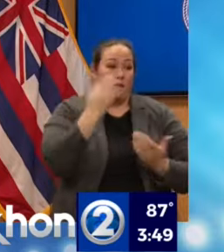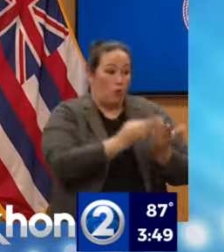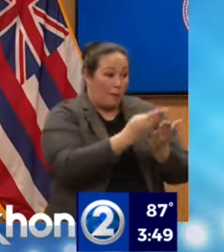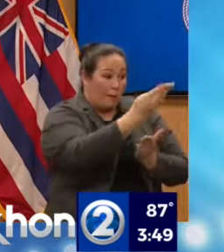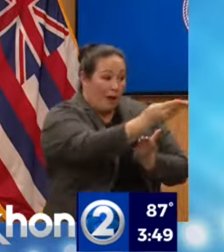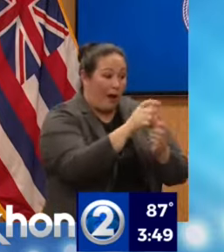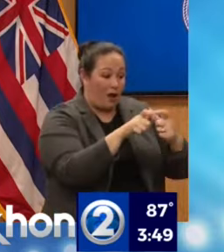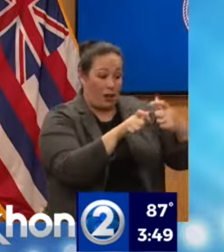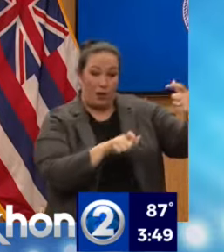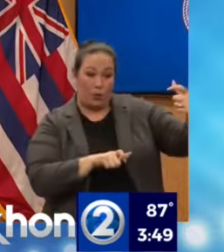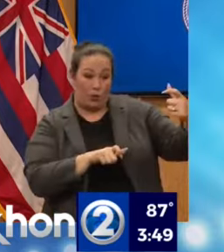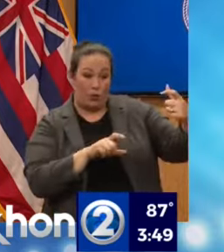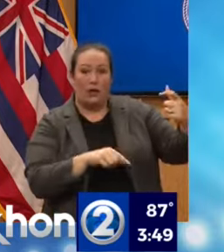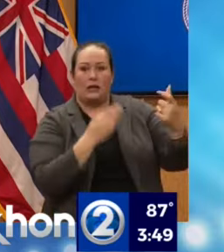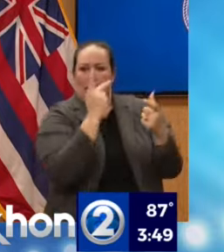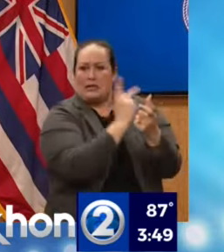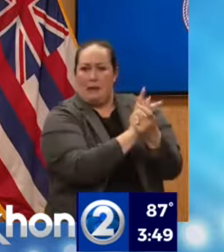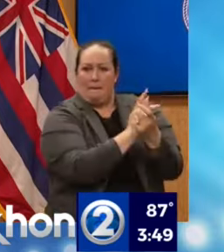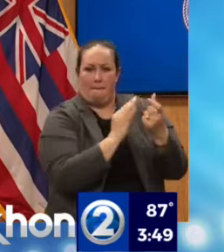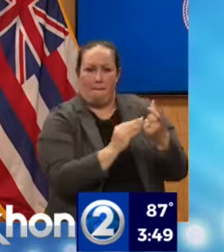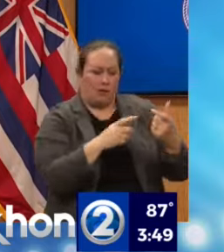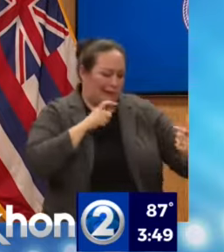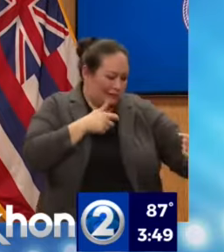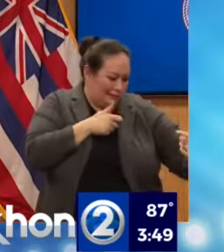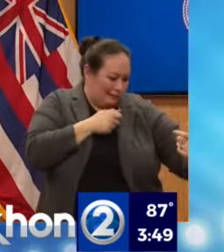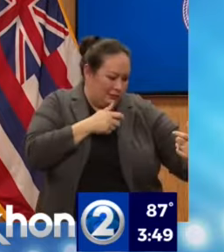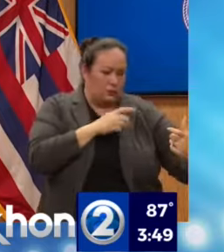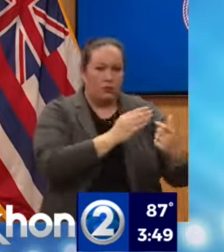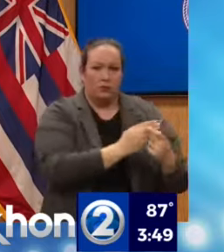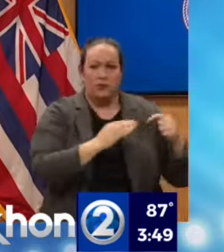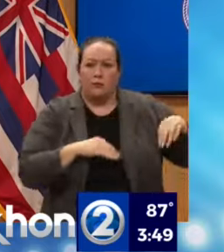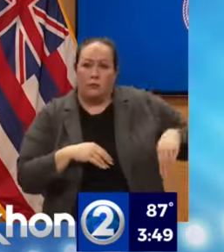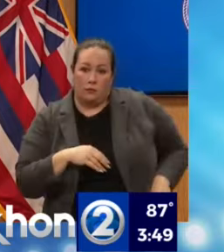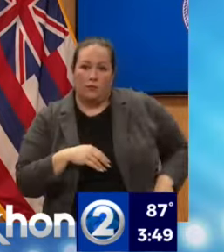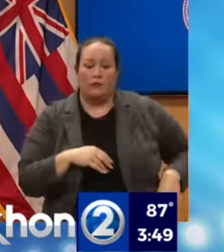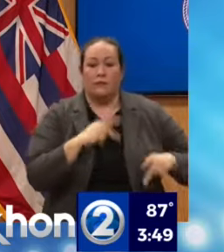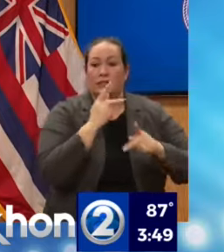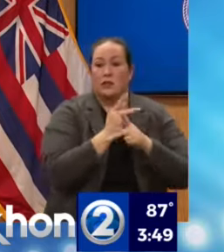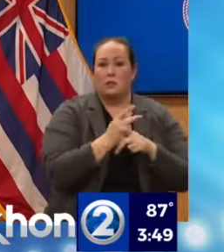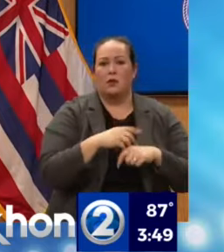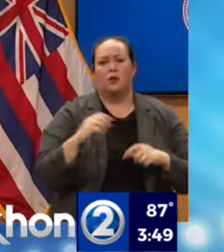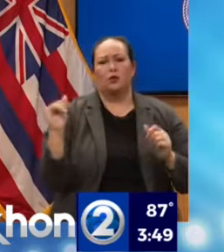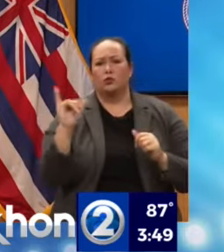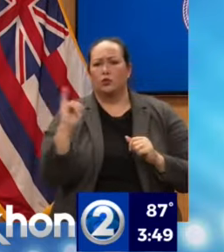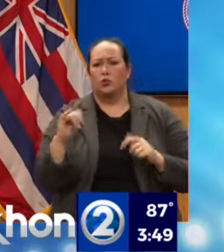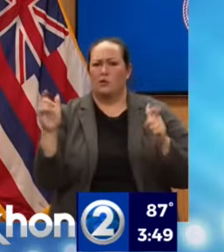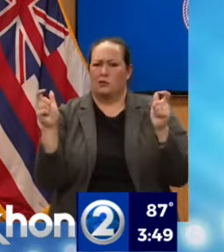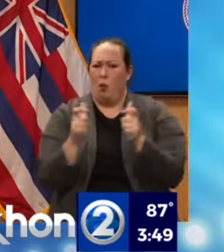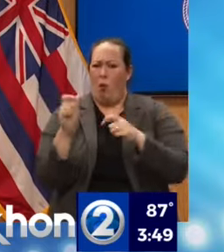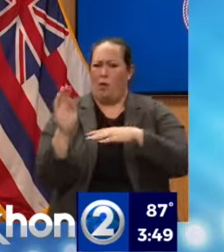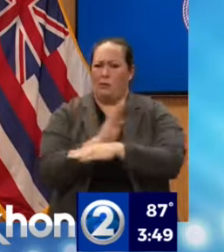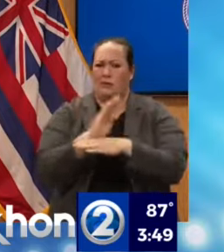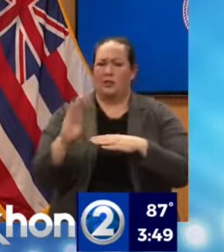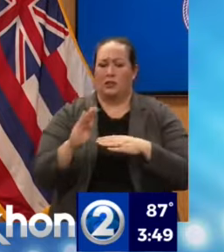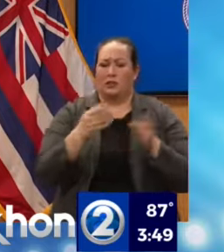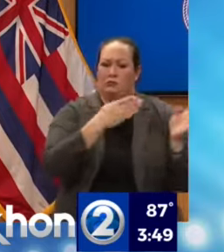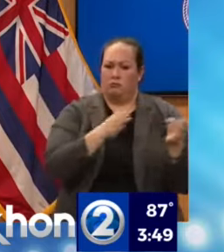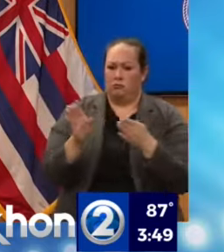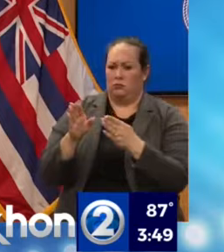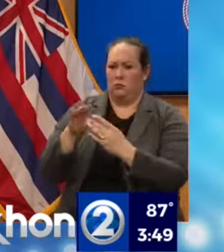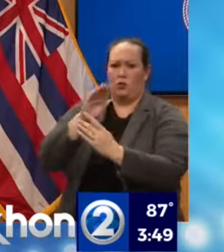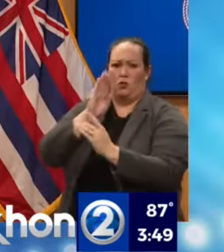during this time. Also, they'll automatically refer you to small businesses. As we talked about, there's a lot of damage to businesses. And the Small Business